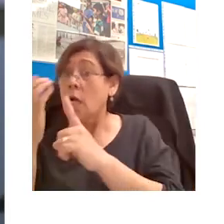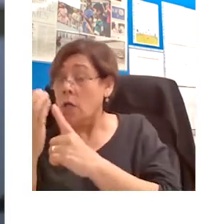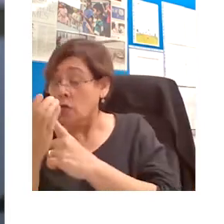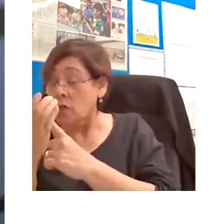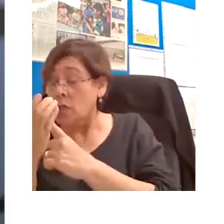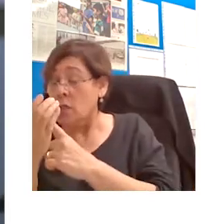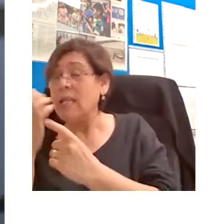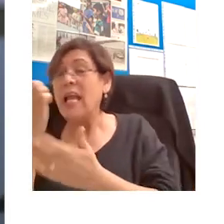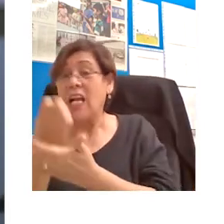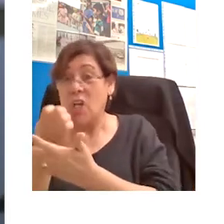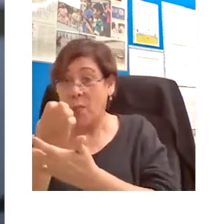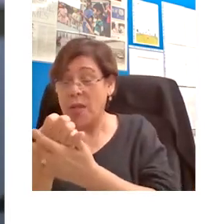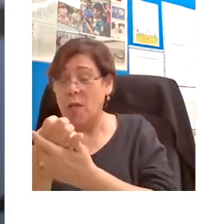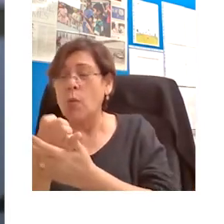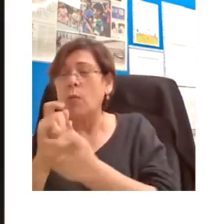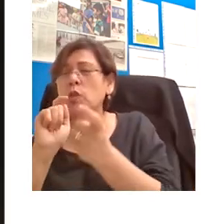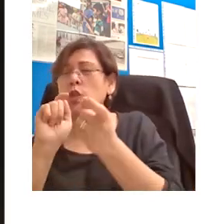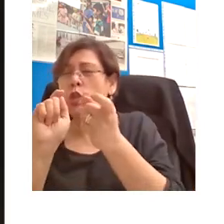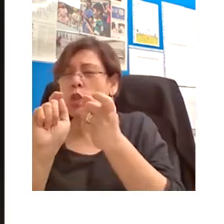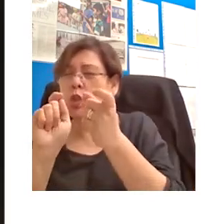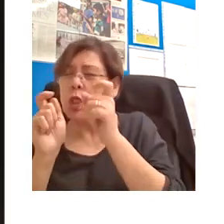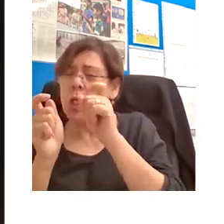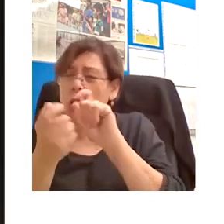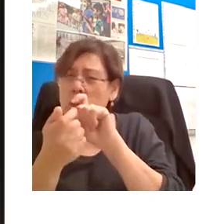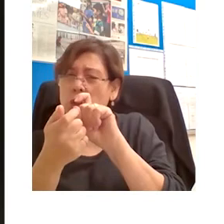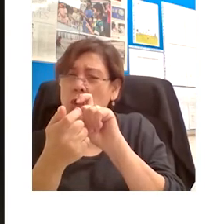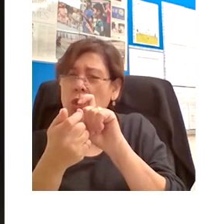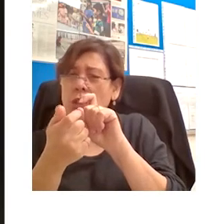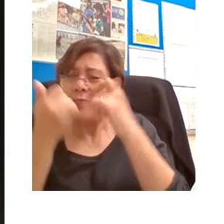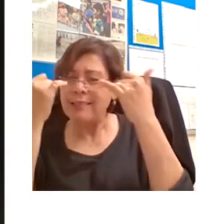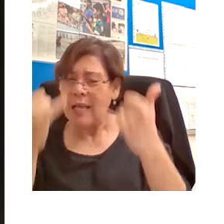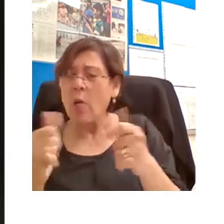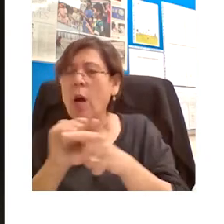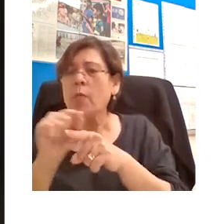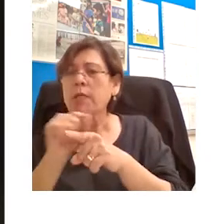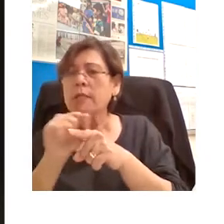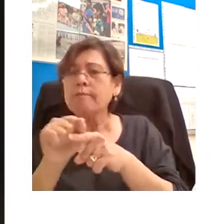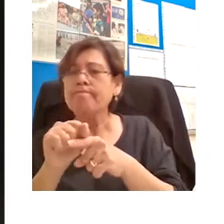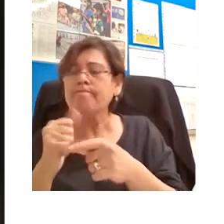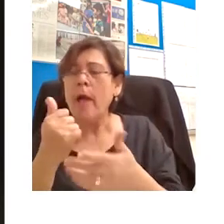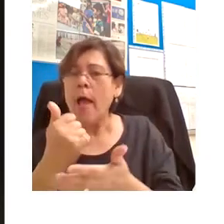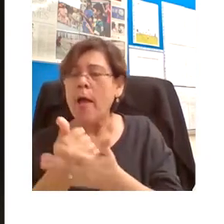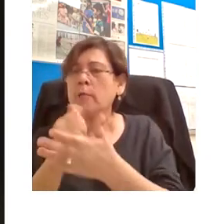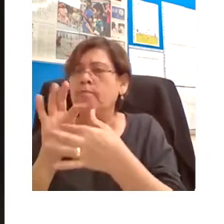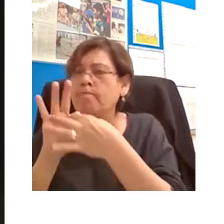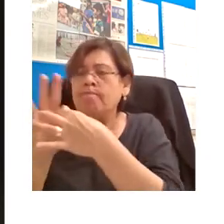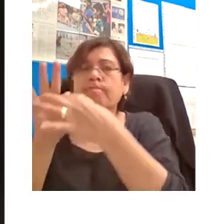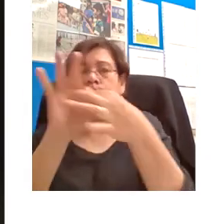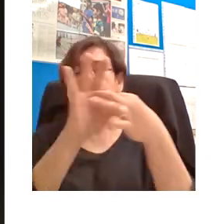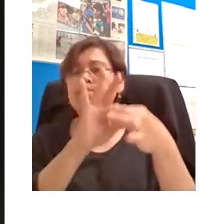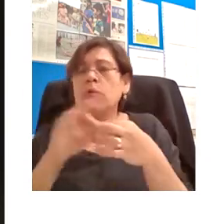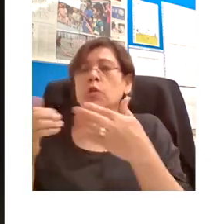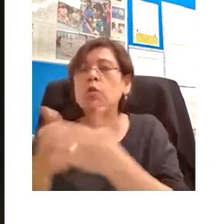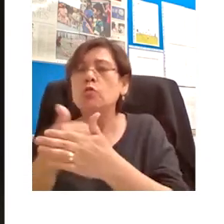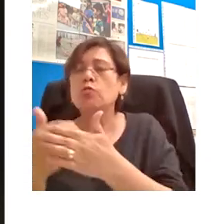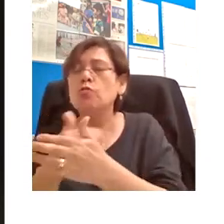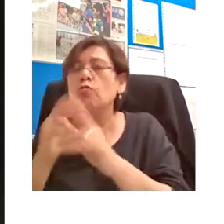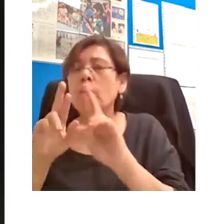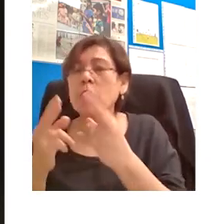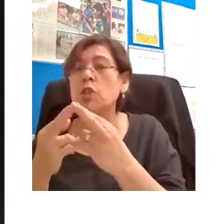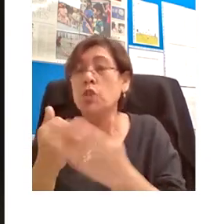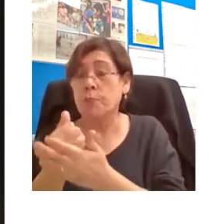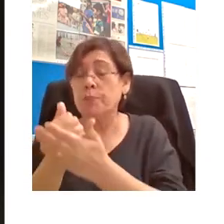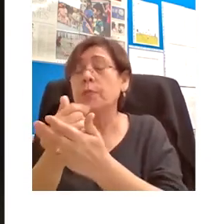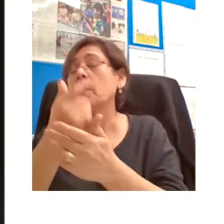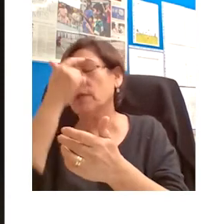If we can adapt existing practices and forge the new relationships needed to use this technology effectively, we can